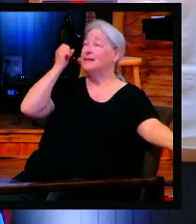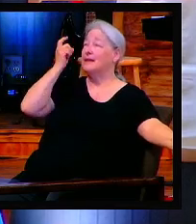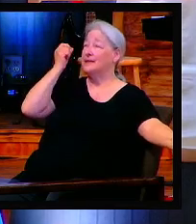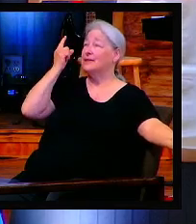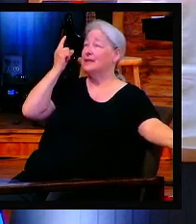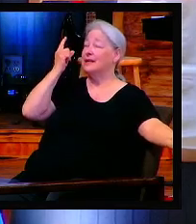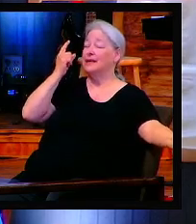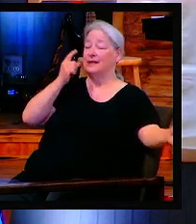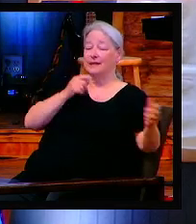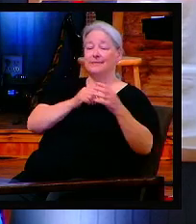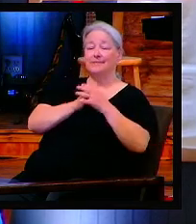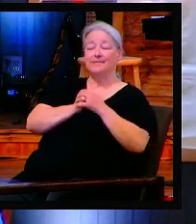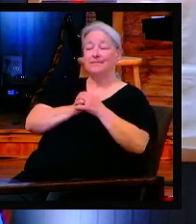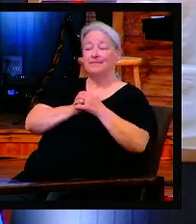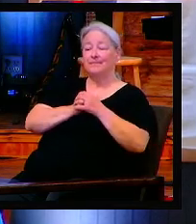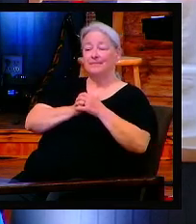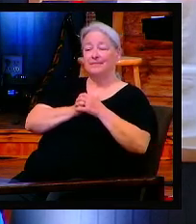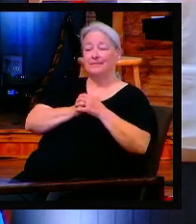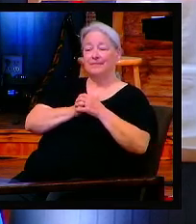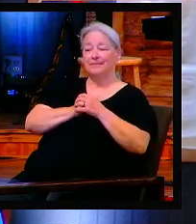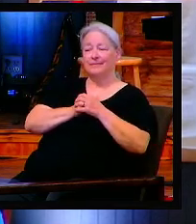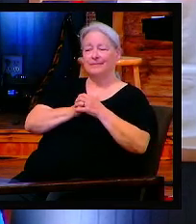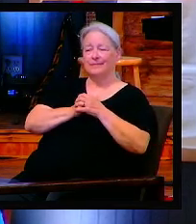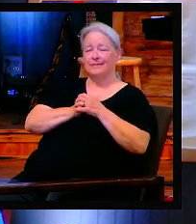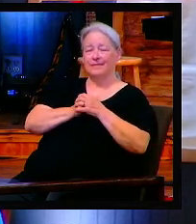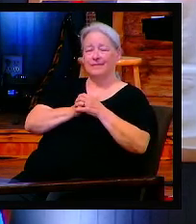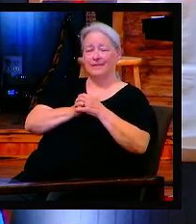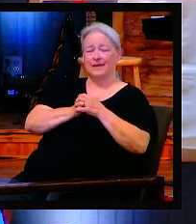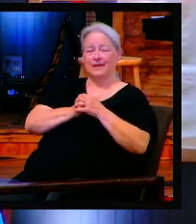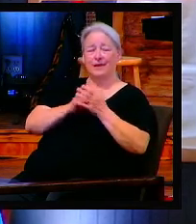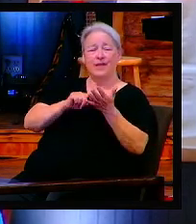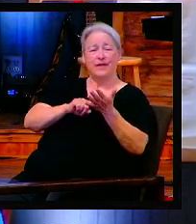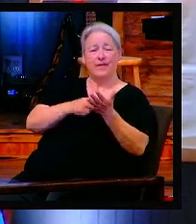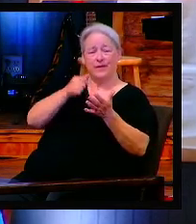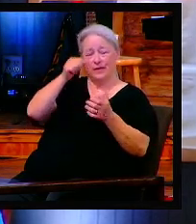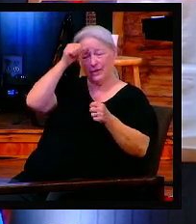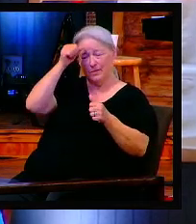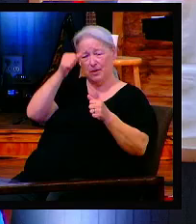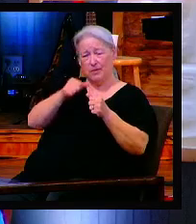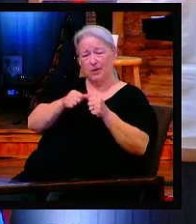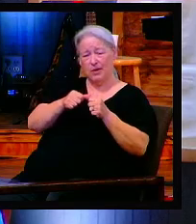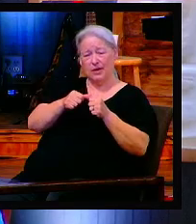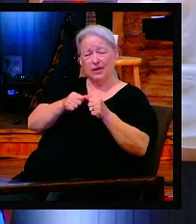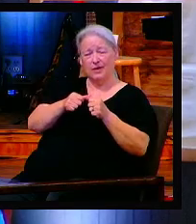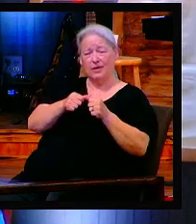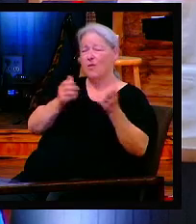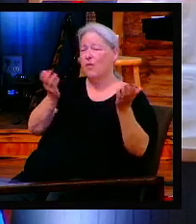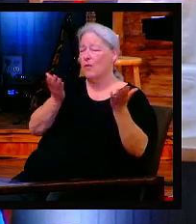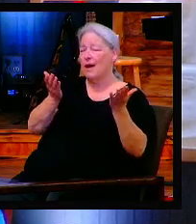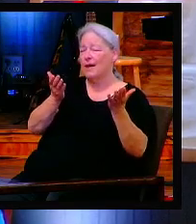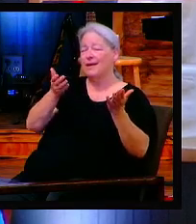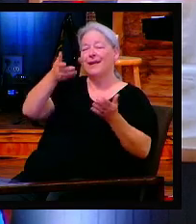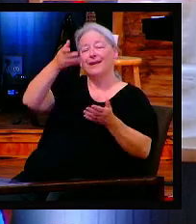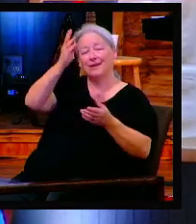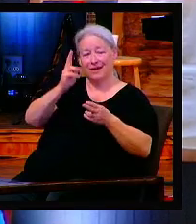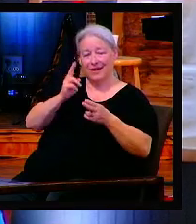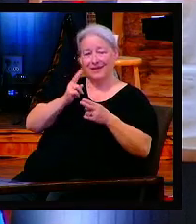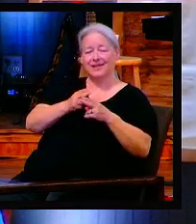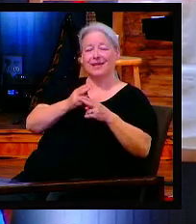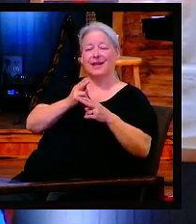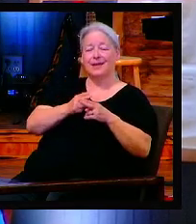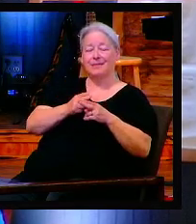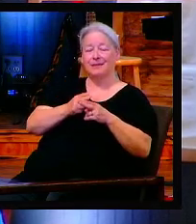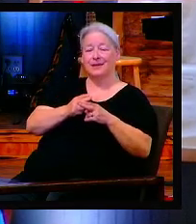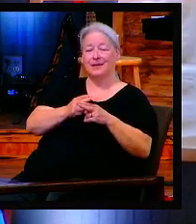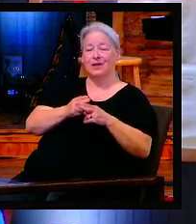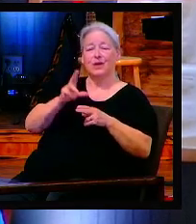kingdom. I love that so much. So the very first memorial is God's name. There's no greater memorial than